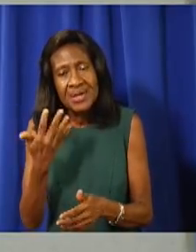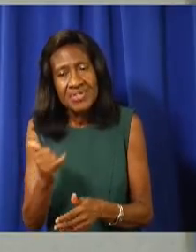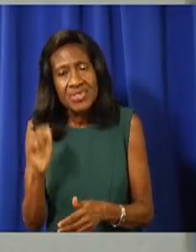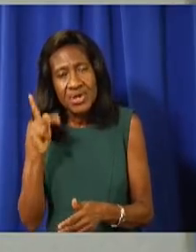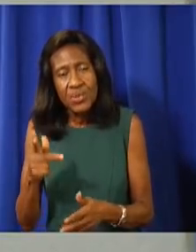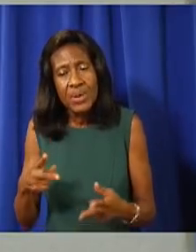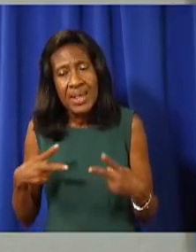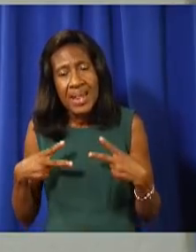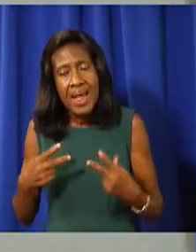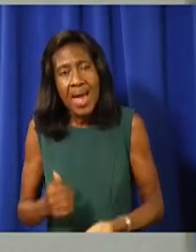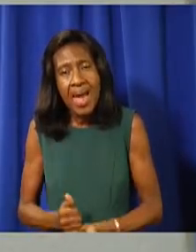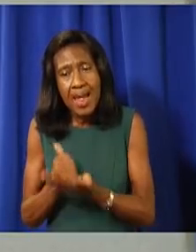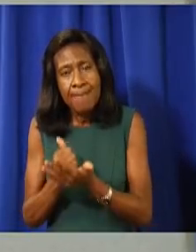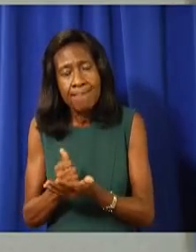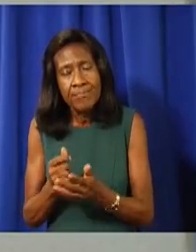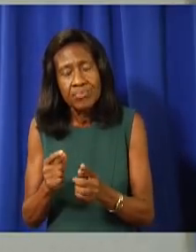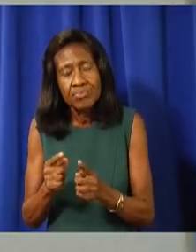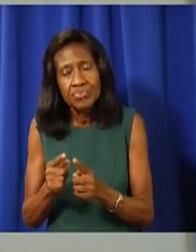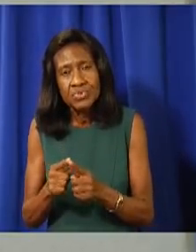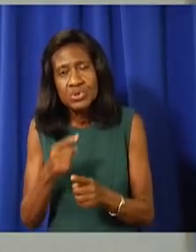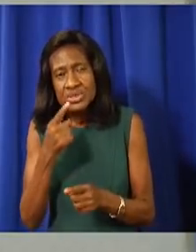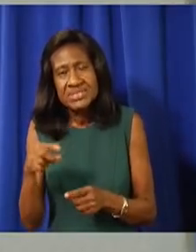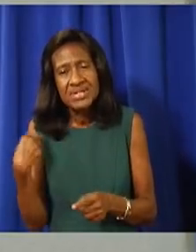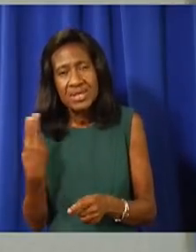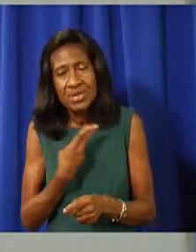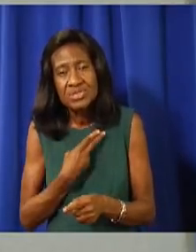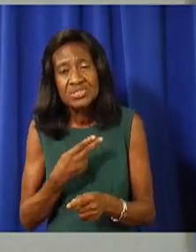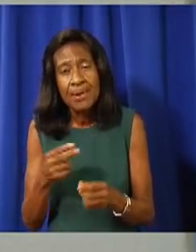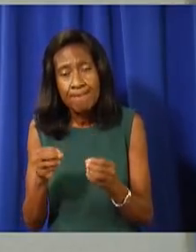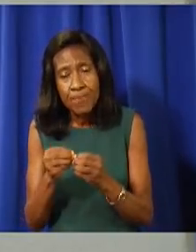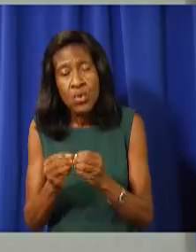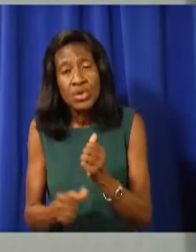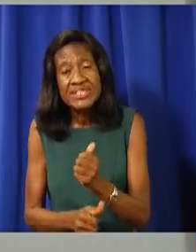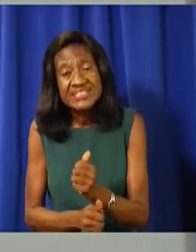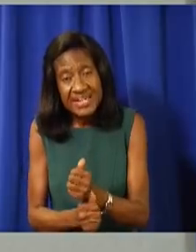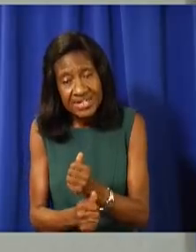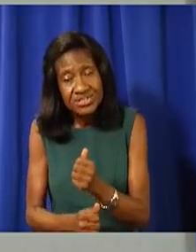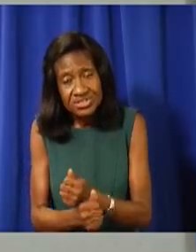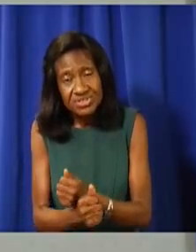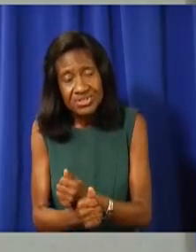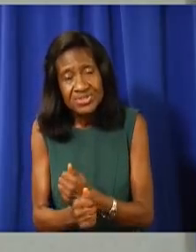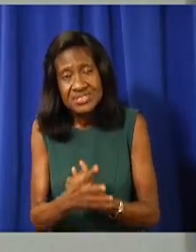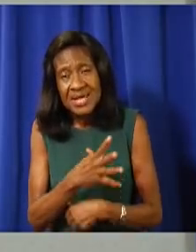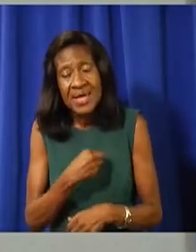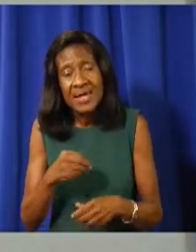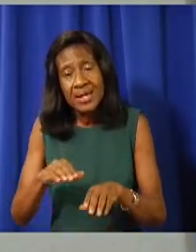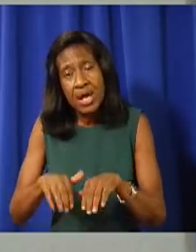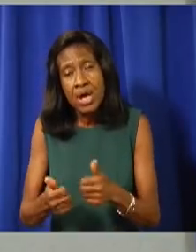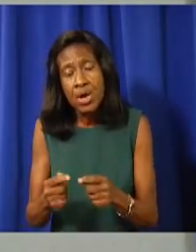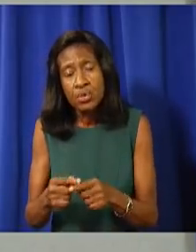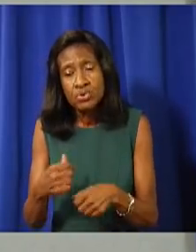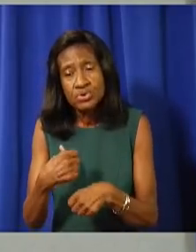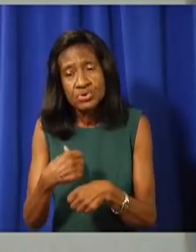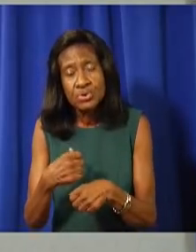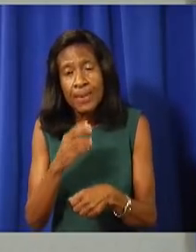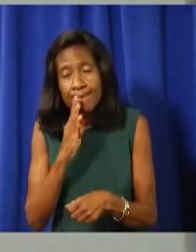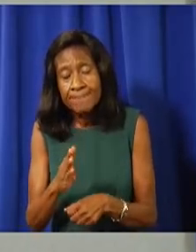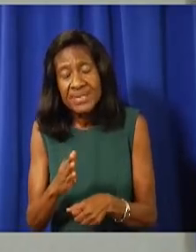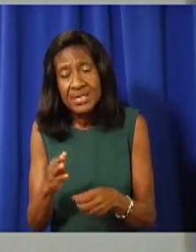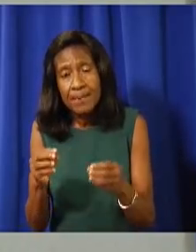what the balance is in terms of weighing up safety versus the possibility of